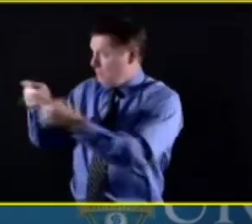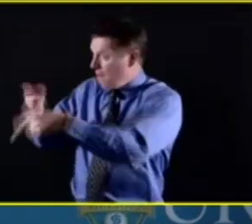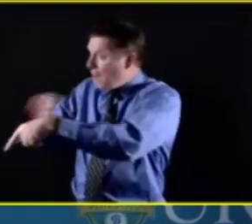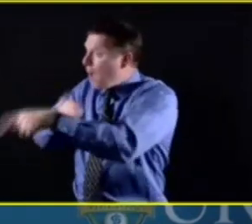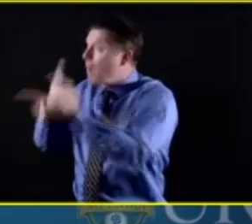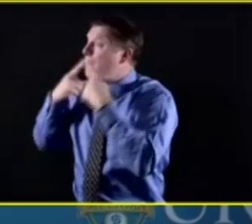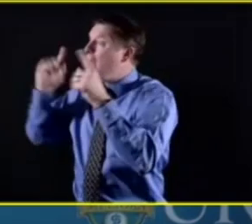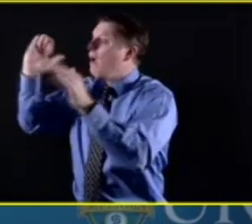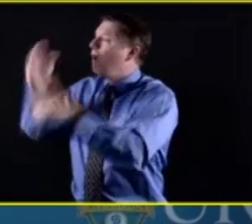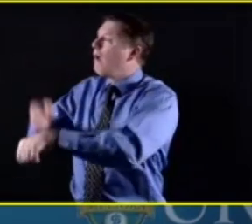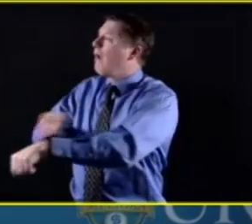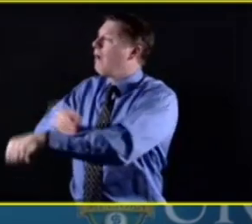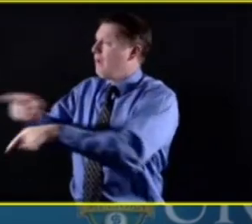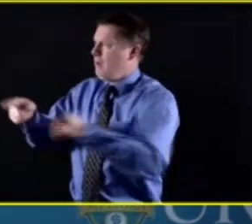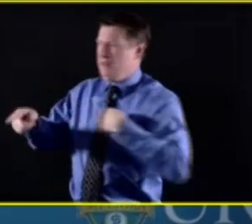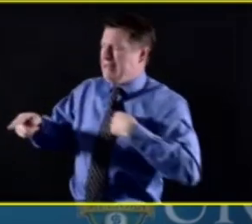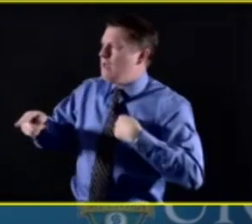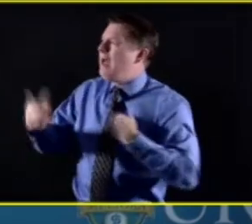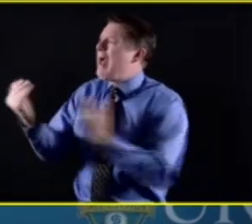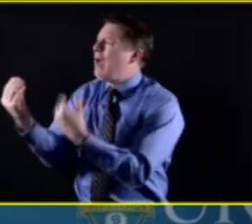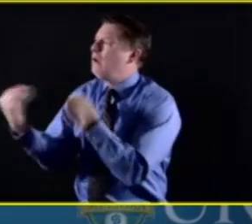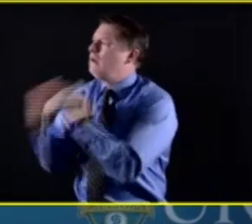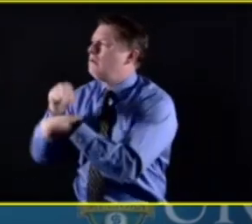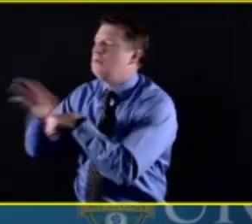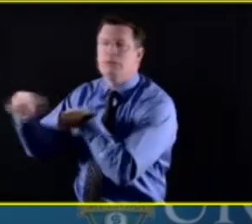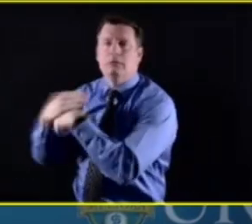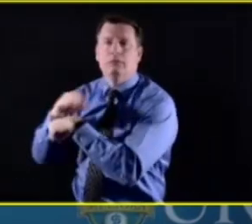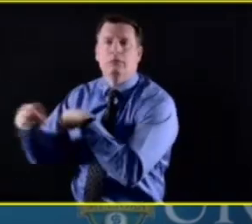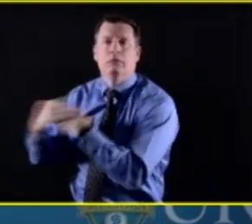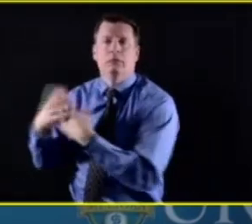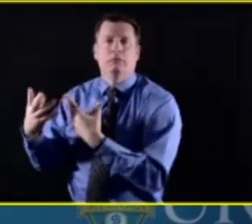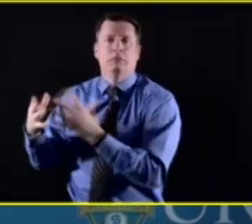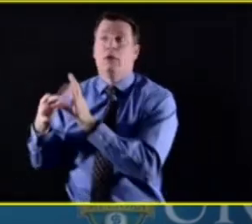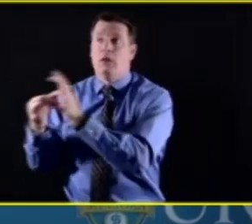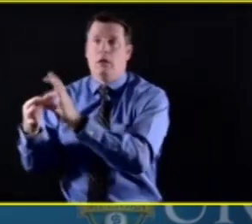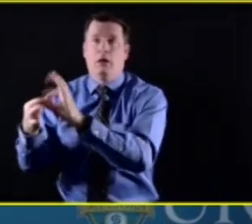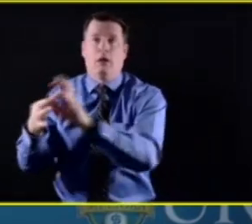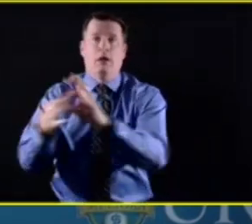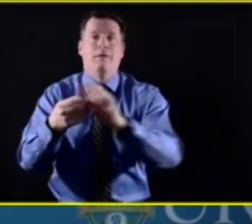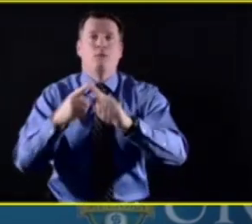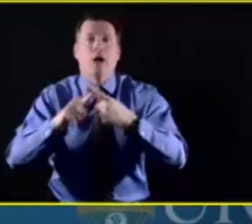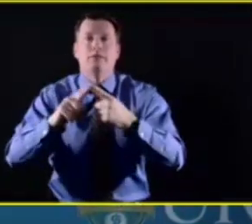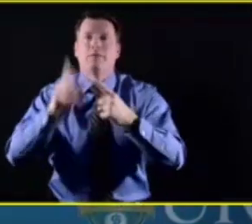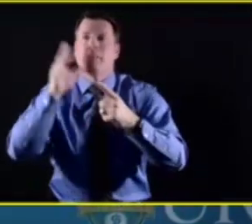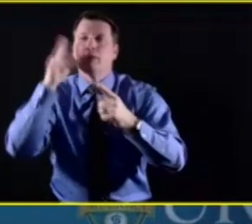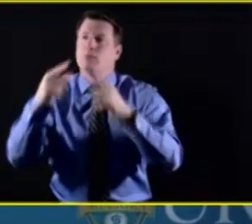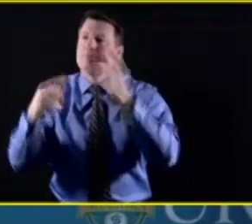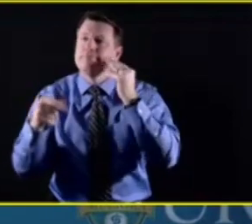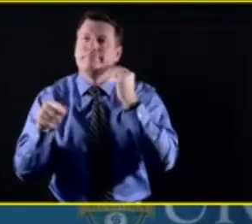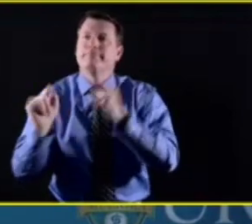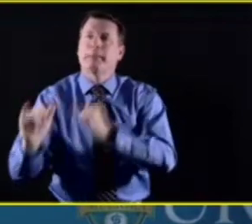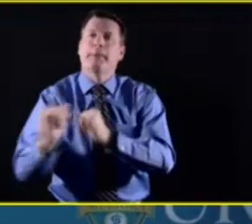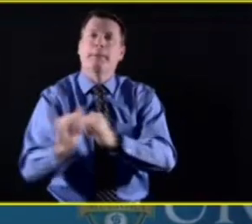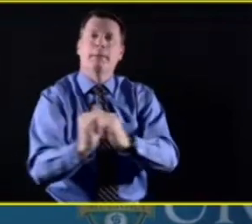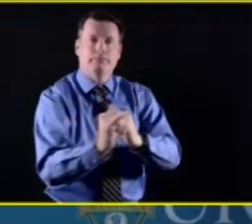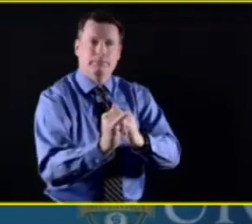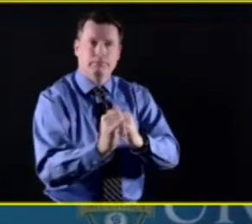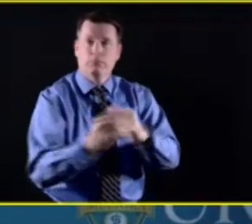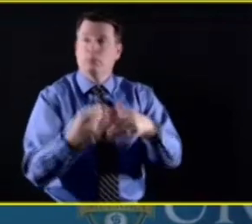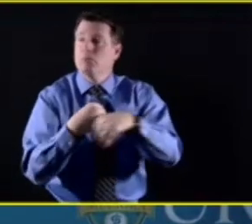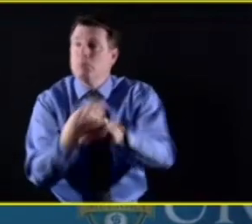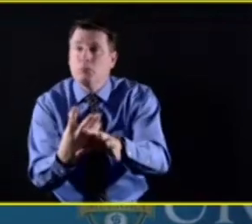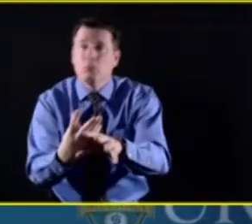our friends through zoom or Skype or just a call on a regular basis. Try to have some fun too.